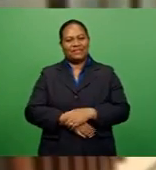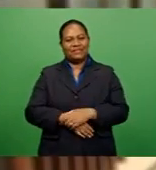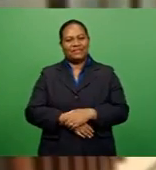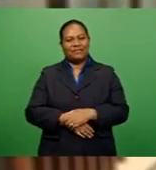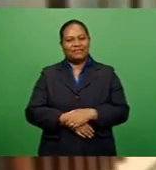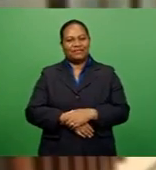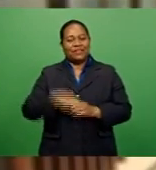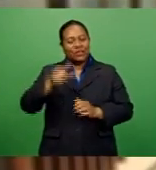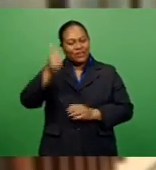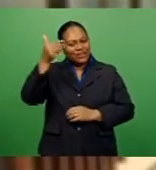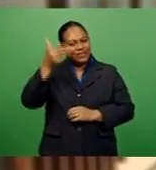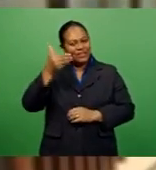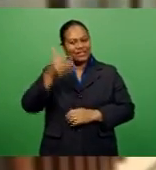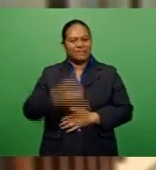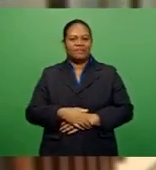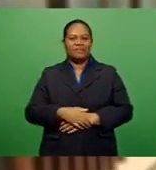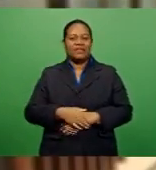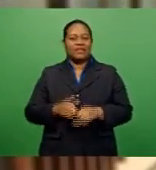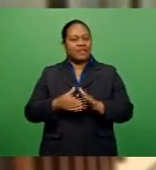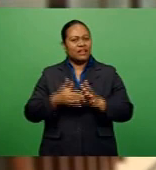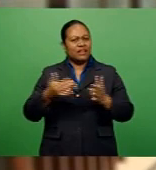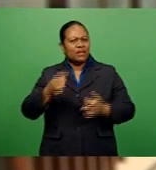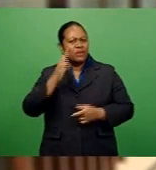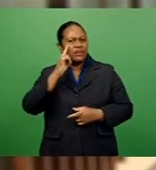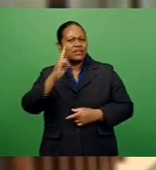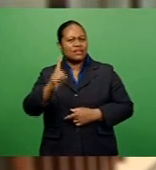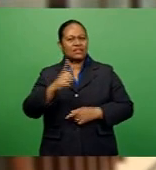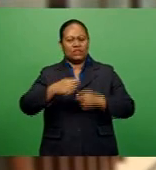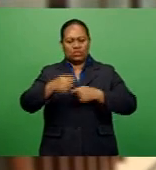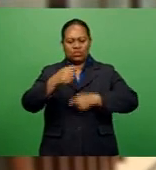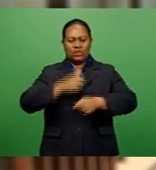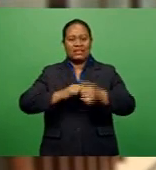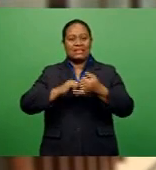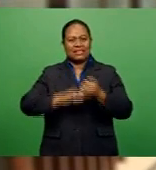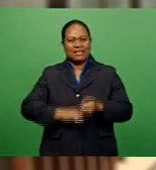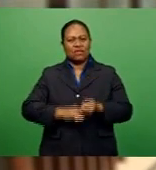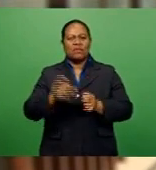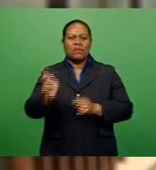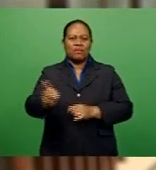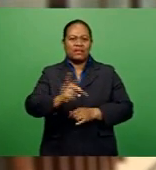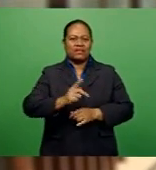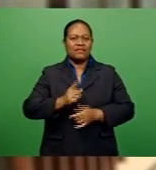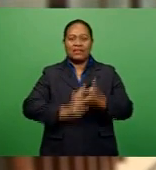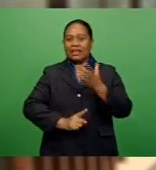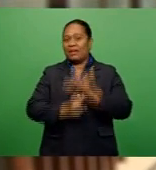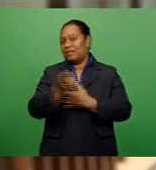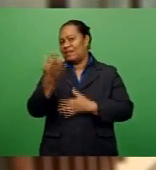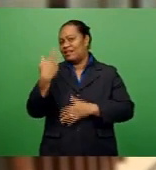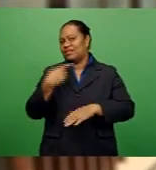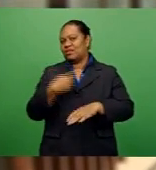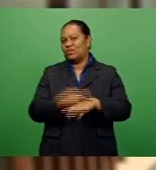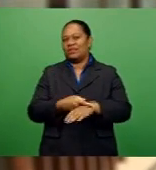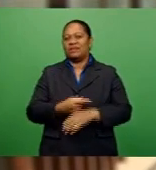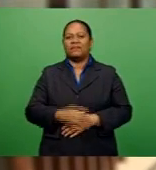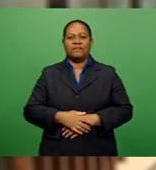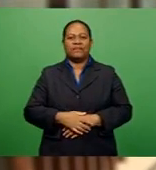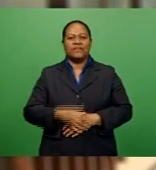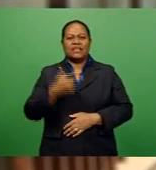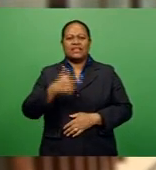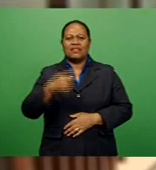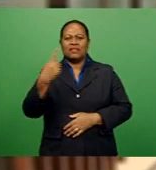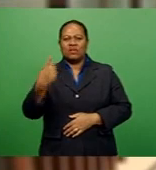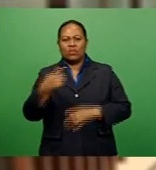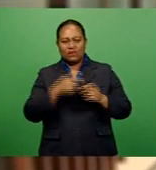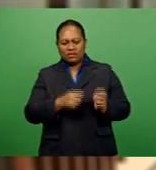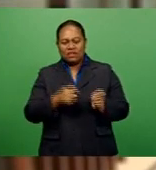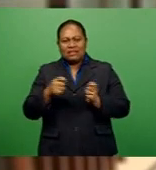Good evening. A quick look at trades on the South Pacific Stock Exchange last week. There were 71 transactions